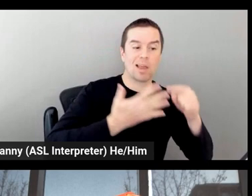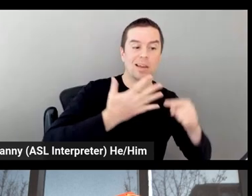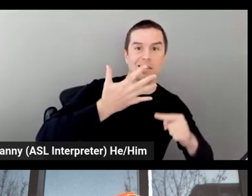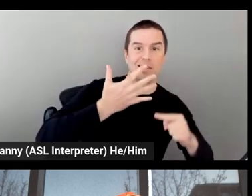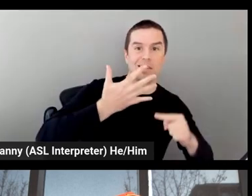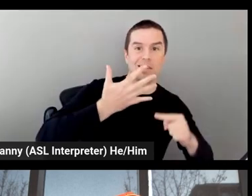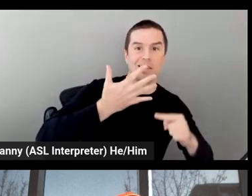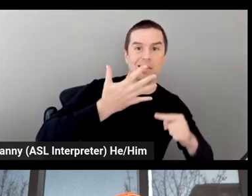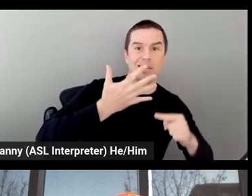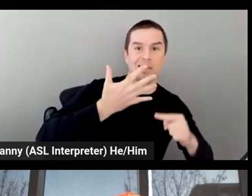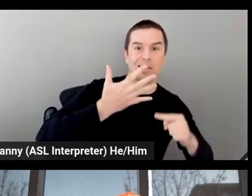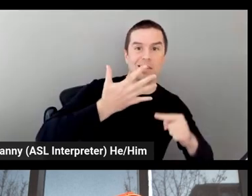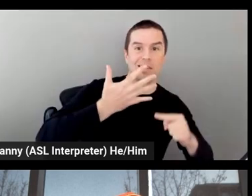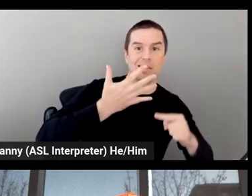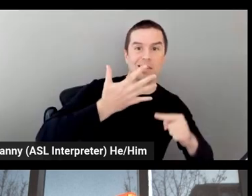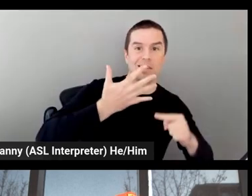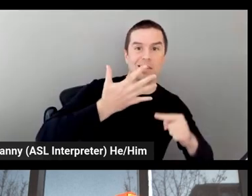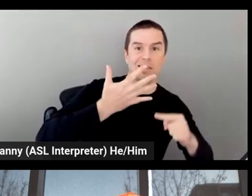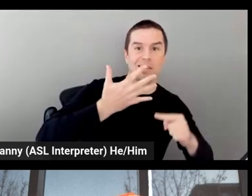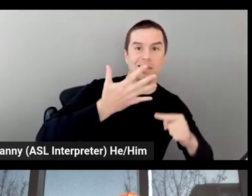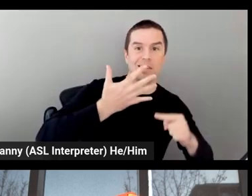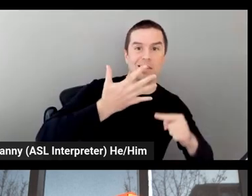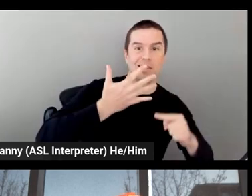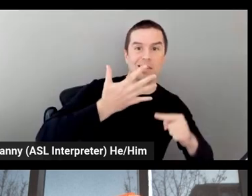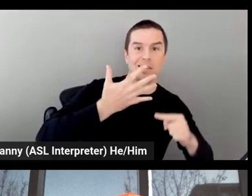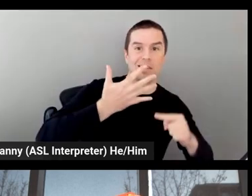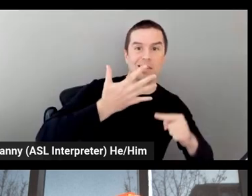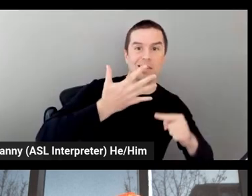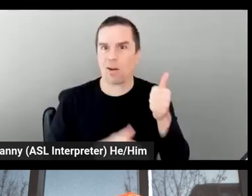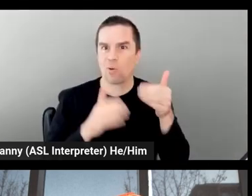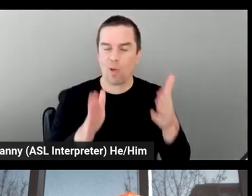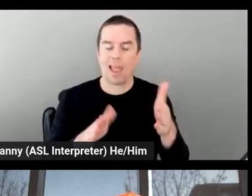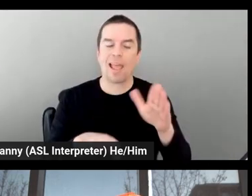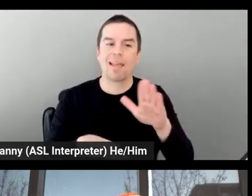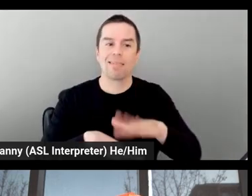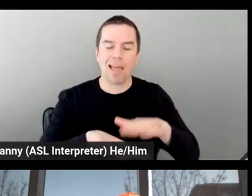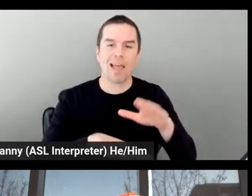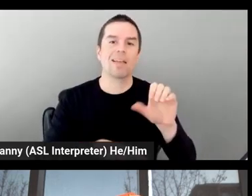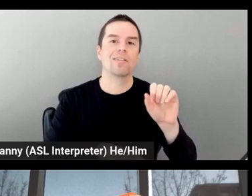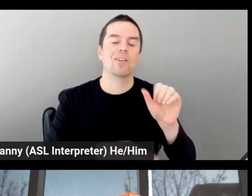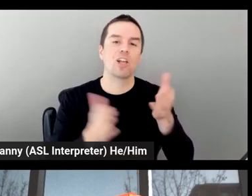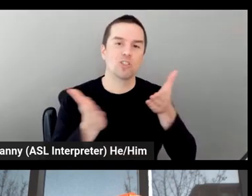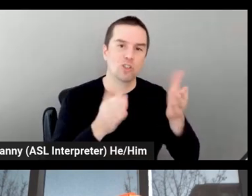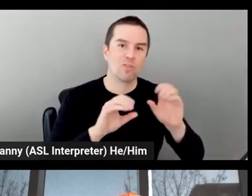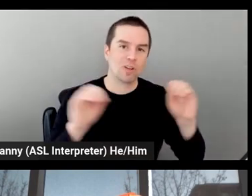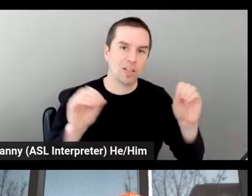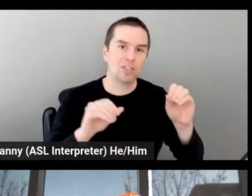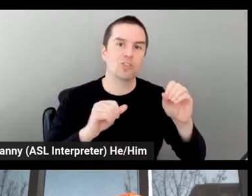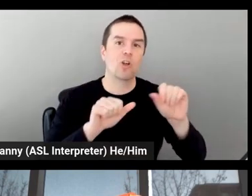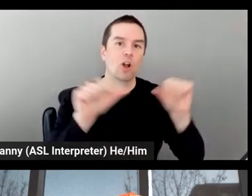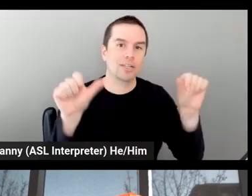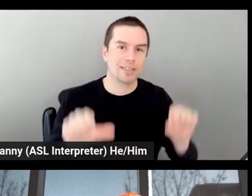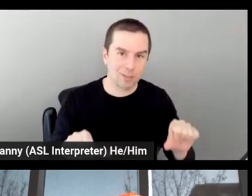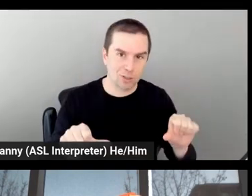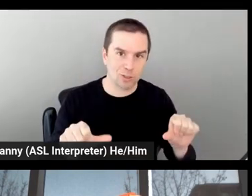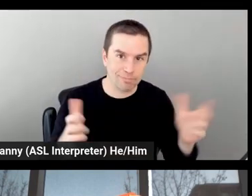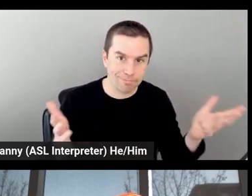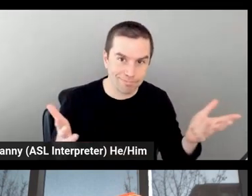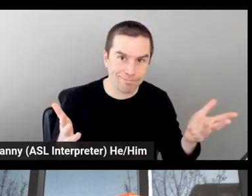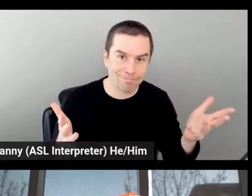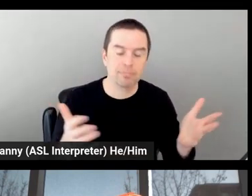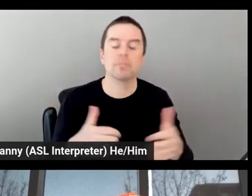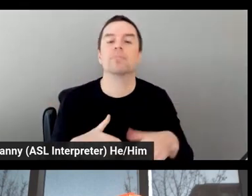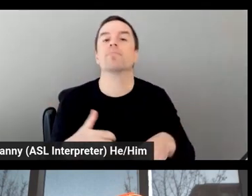a serverless architecture than we just saw? I think the final thing is also, you know, Fodati are a huge brand as